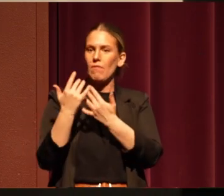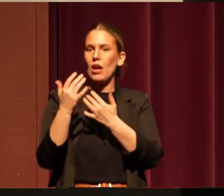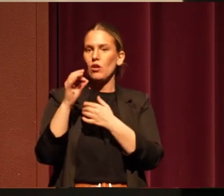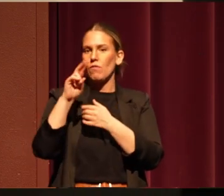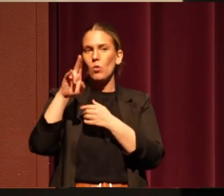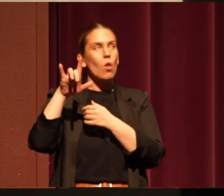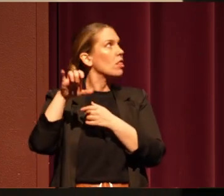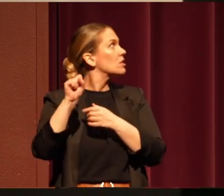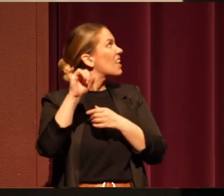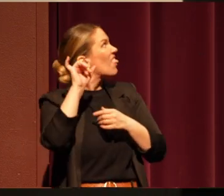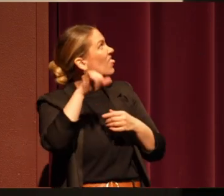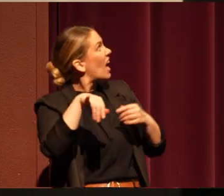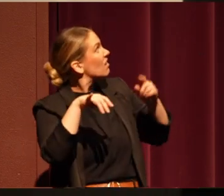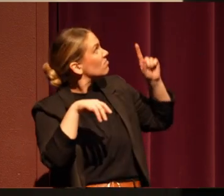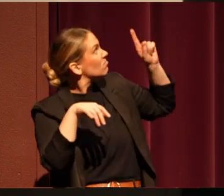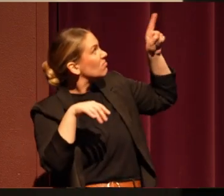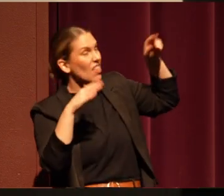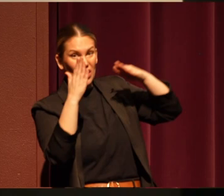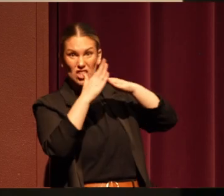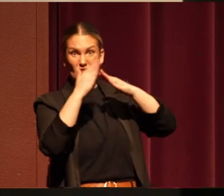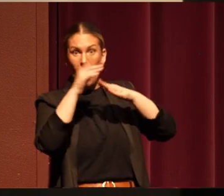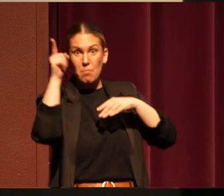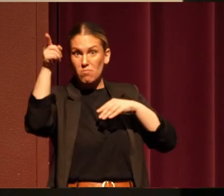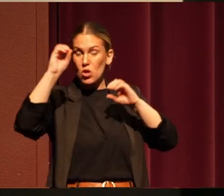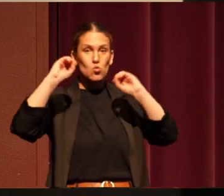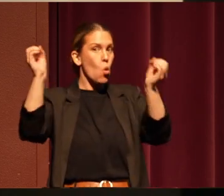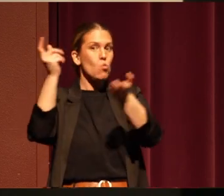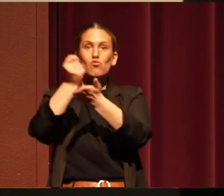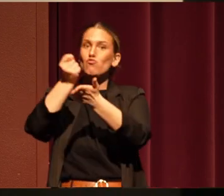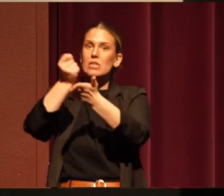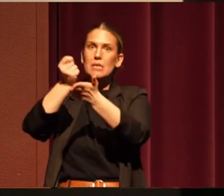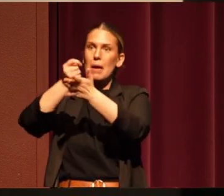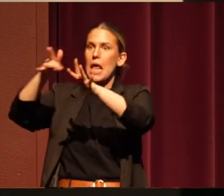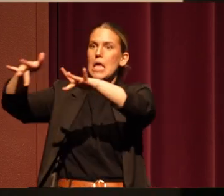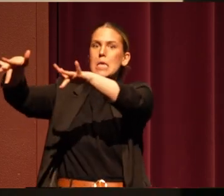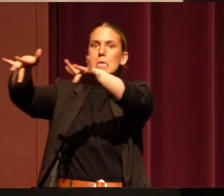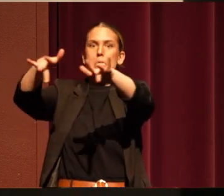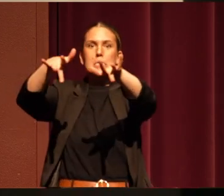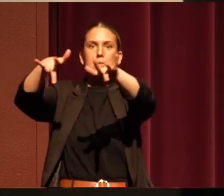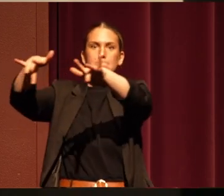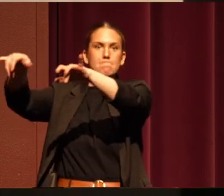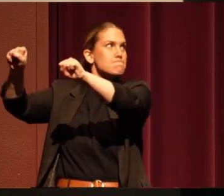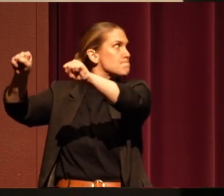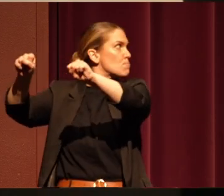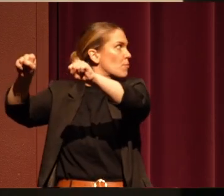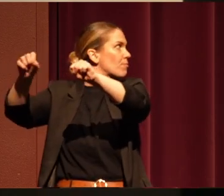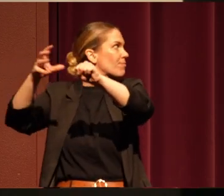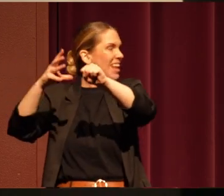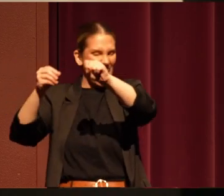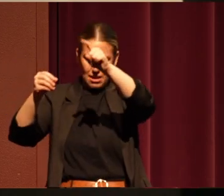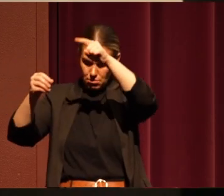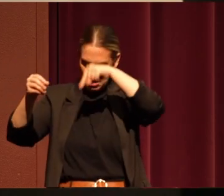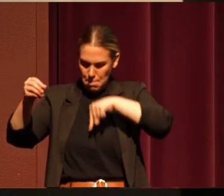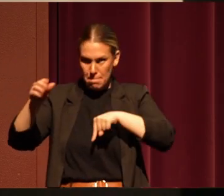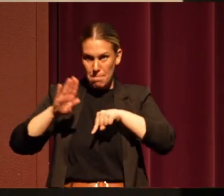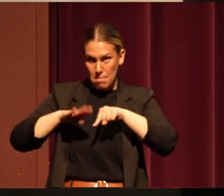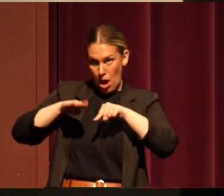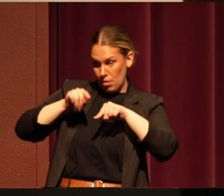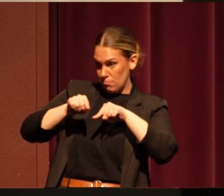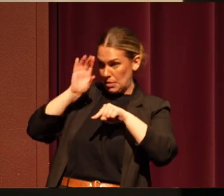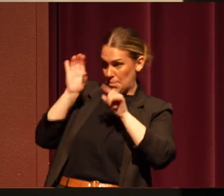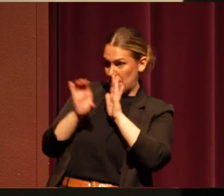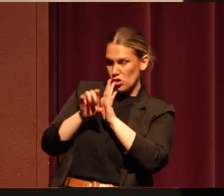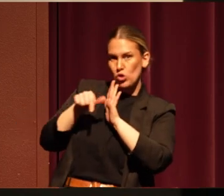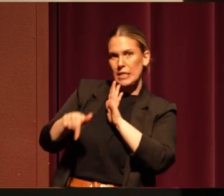up at the very top, that is no treatment whatsoever. And the bottom is thinning only. And so I do believe